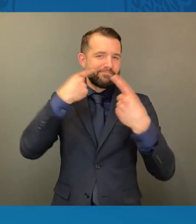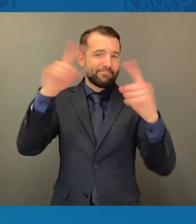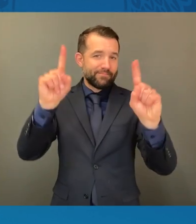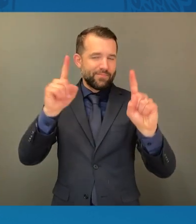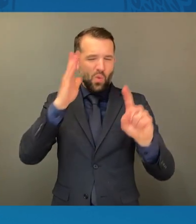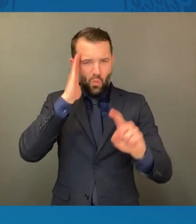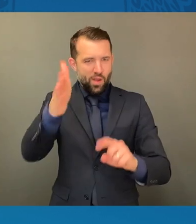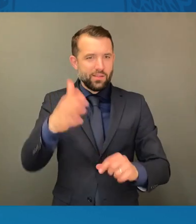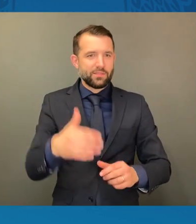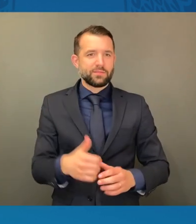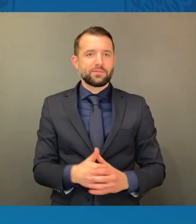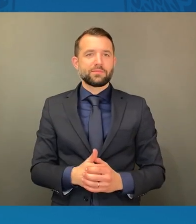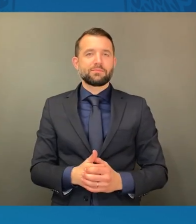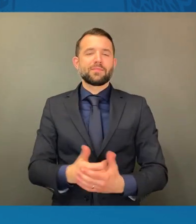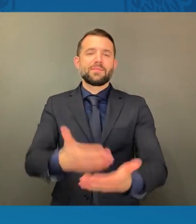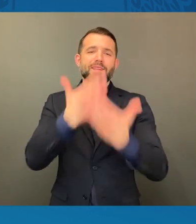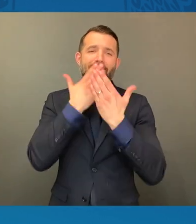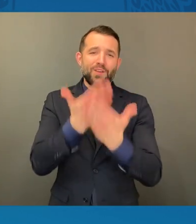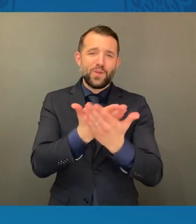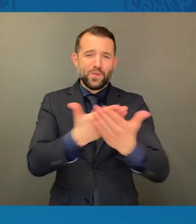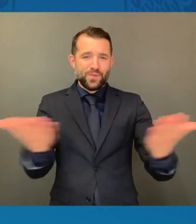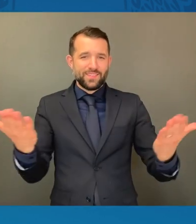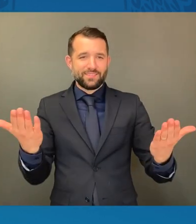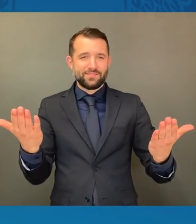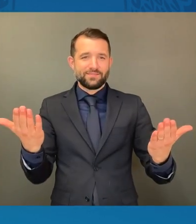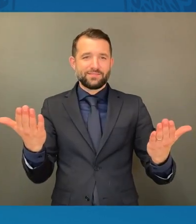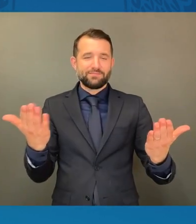Thank you all. Thank you.